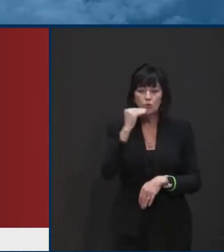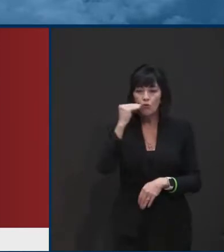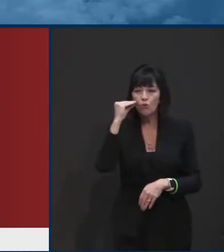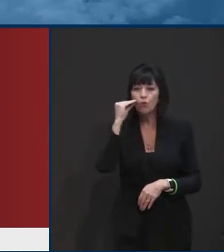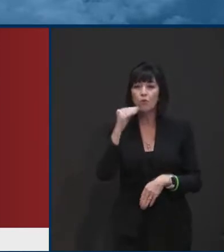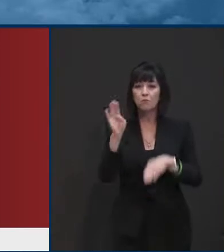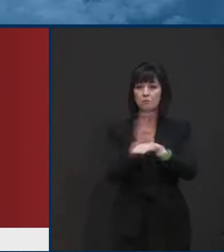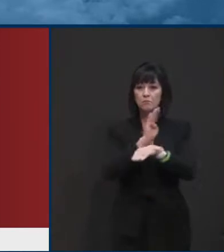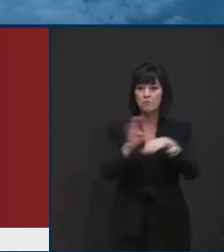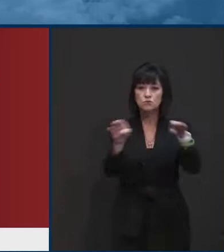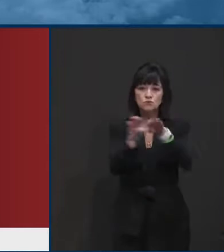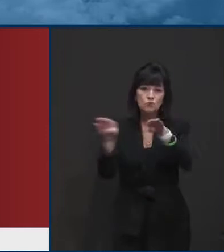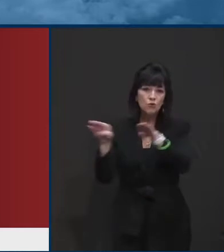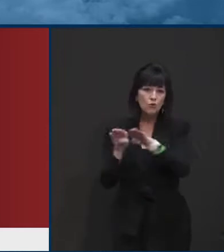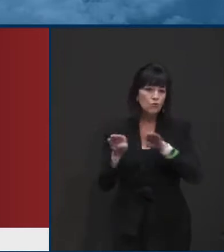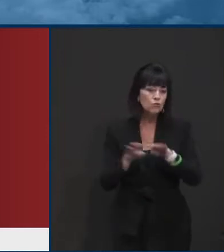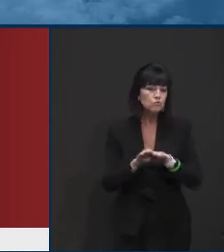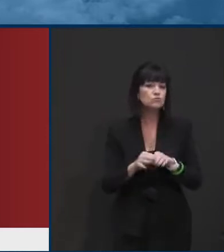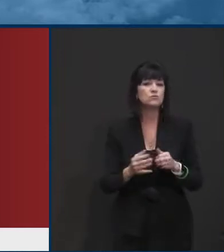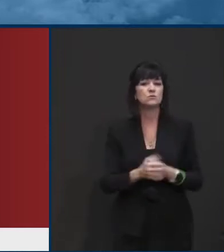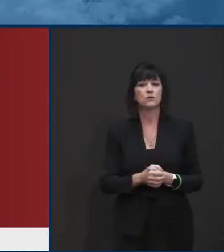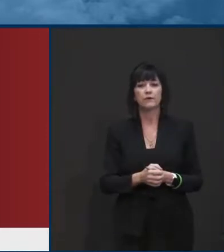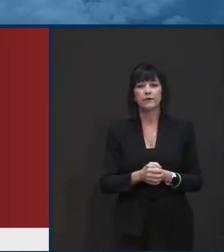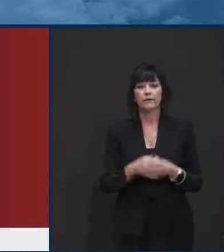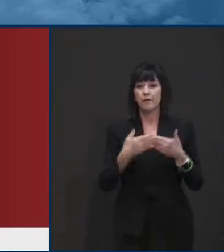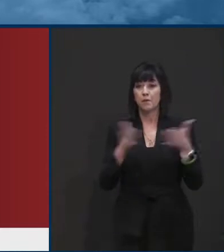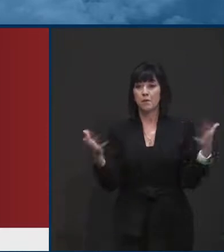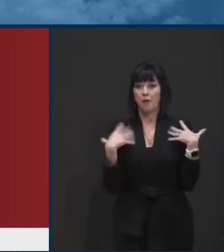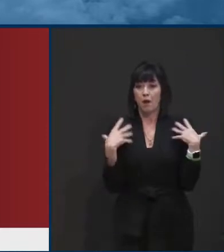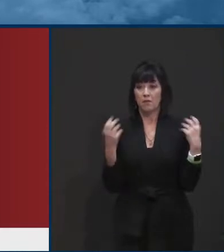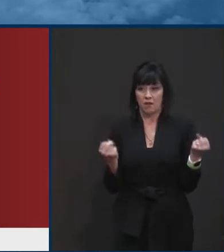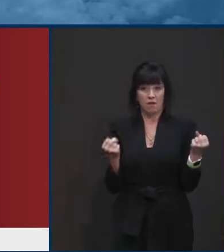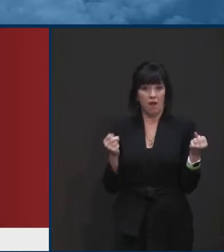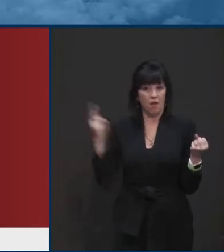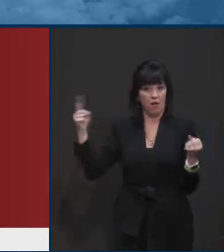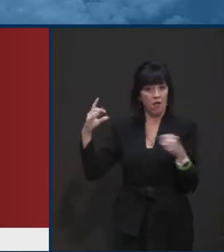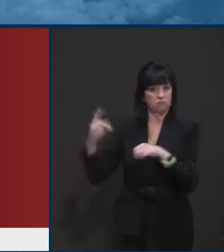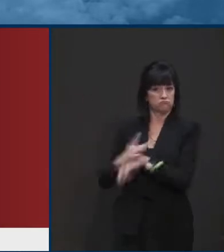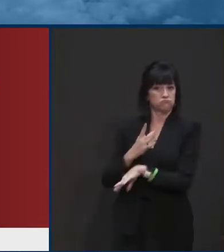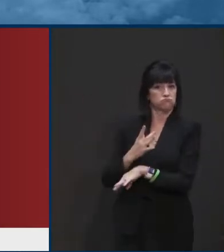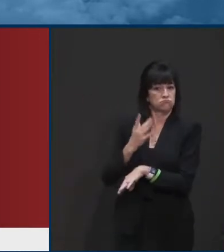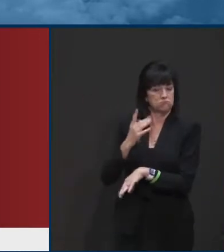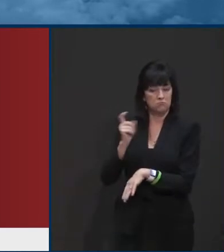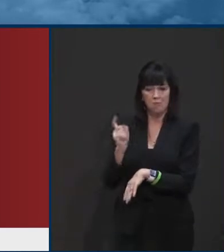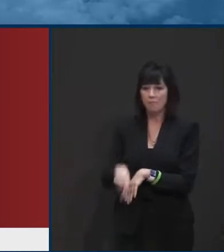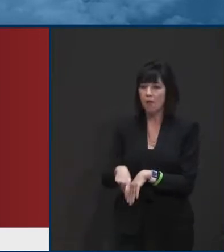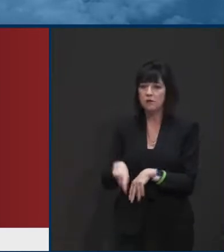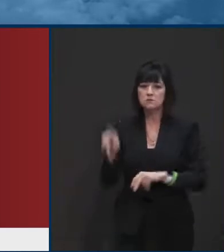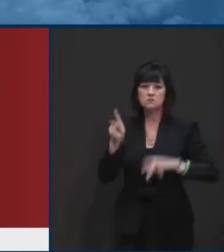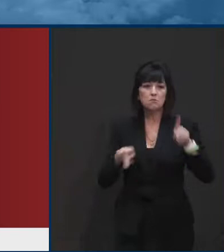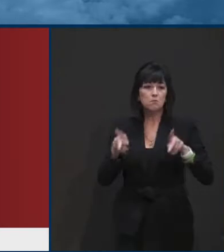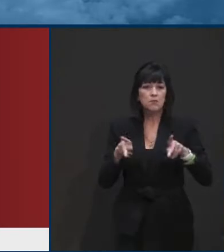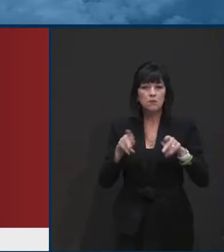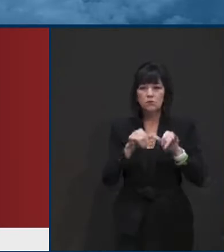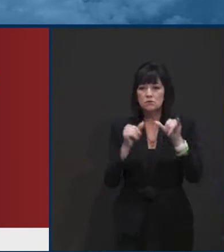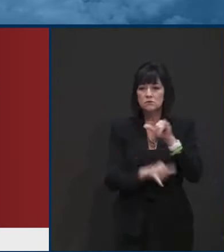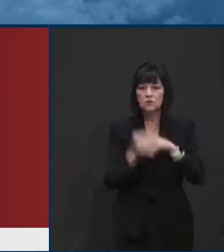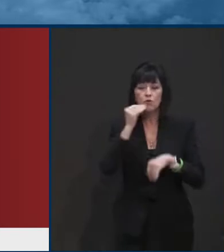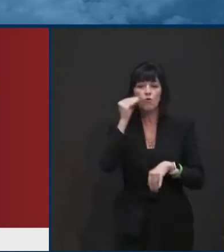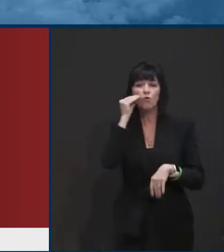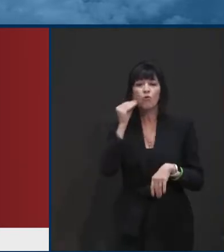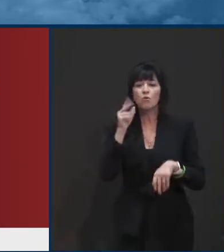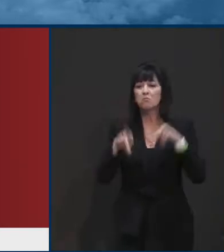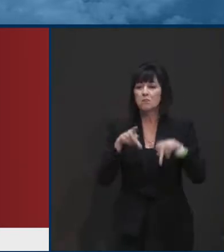operations and the rationale, public health rationale around all of that is that you have to limit the